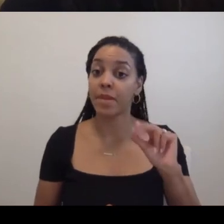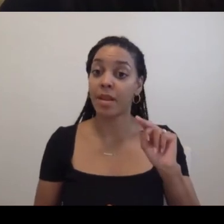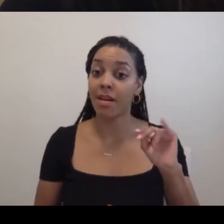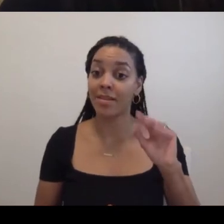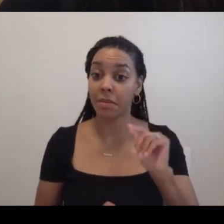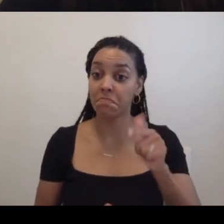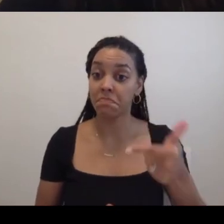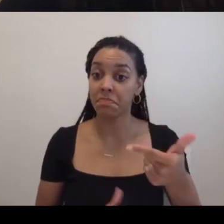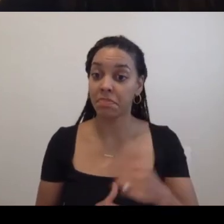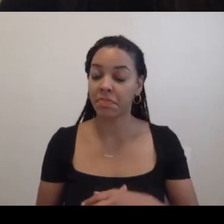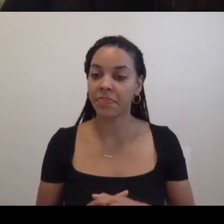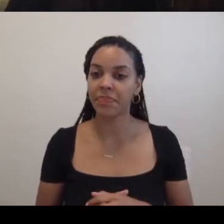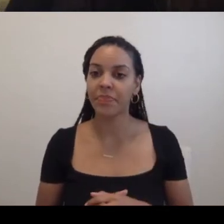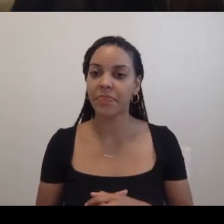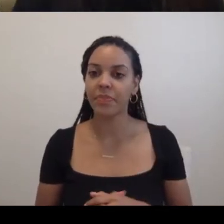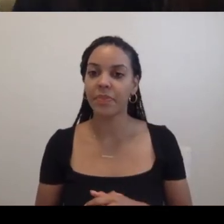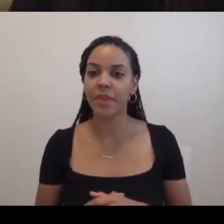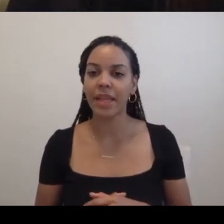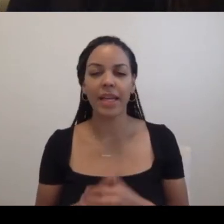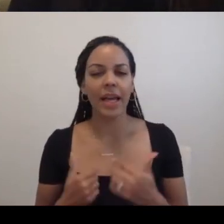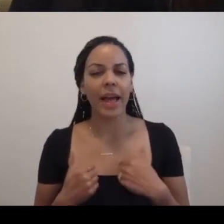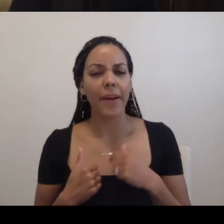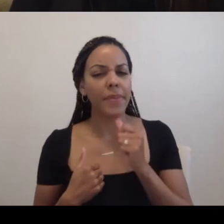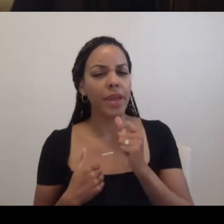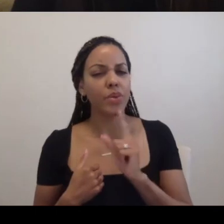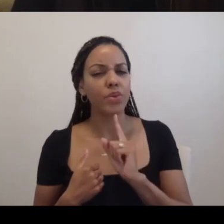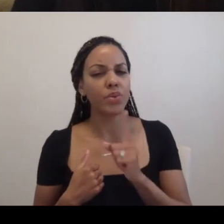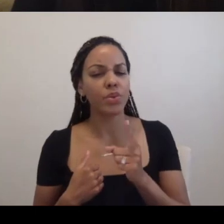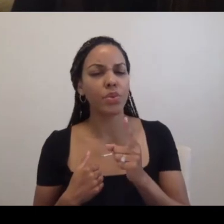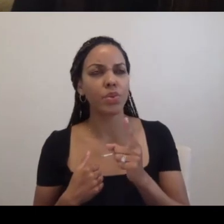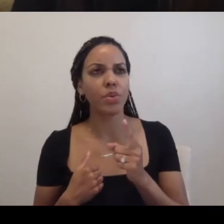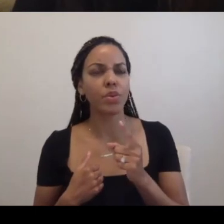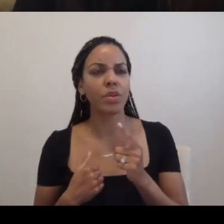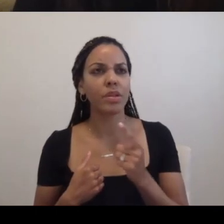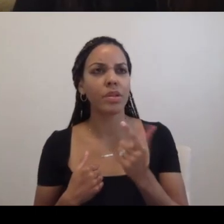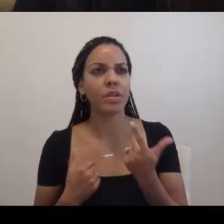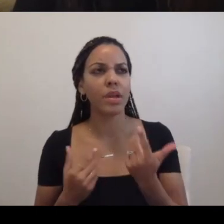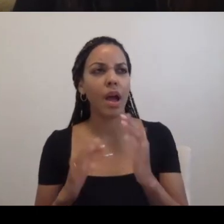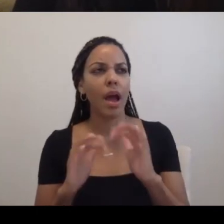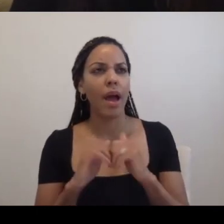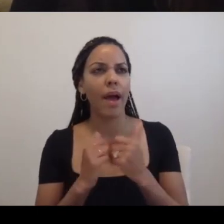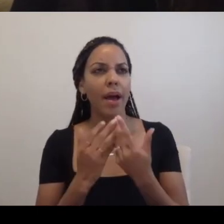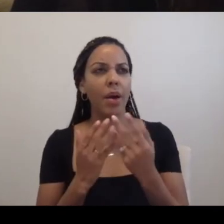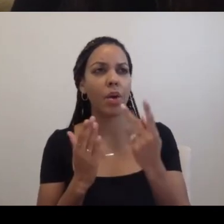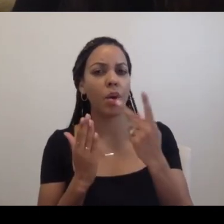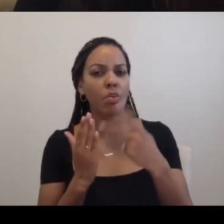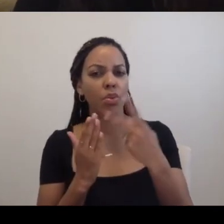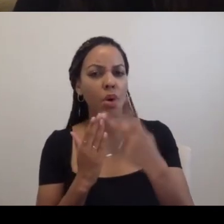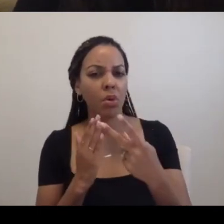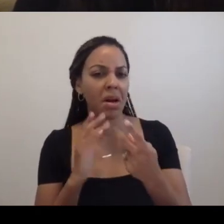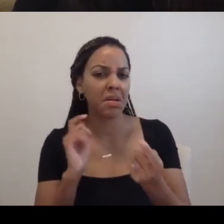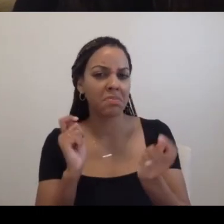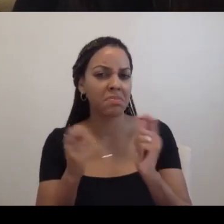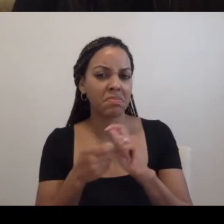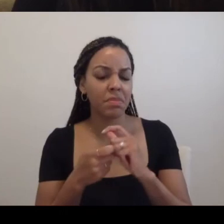Well, I'm not, I'm not sure I know how the programs have changed. I mean,